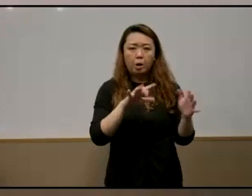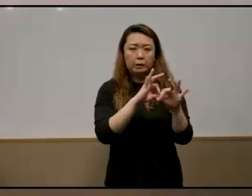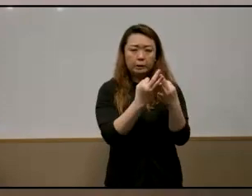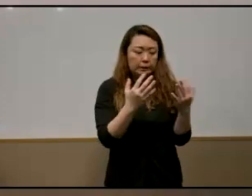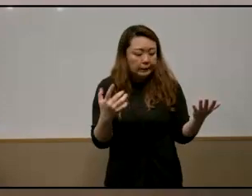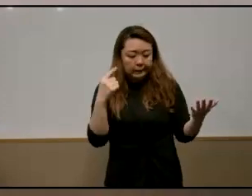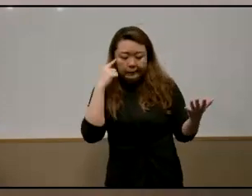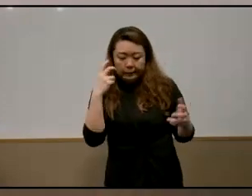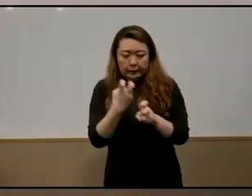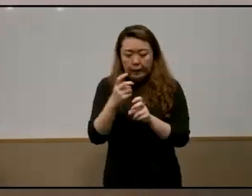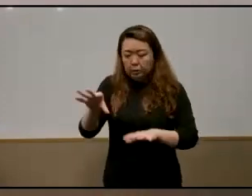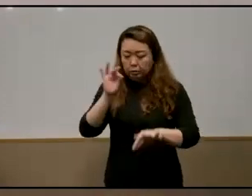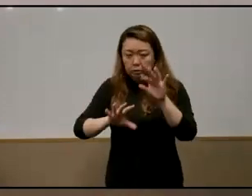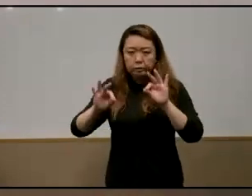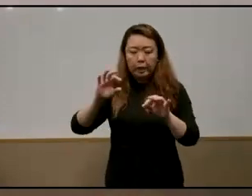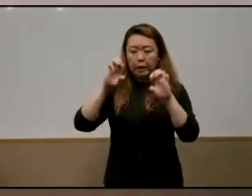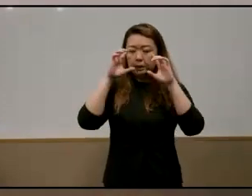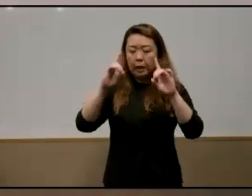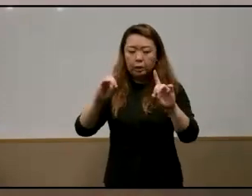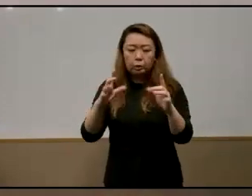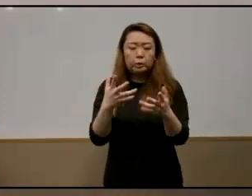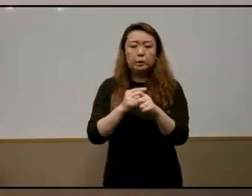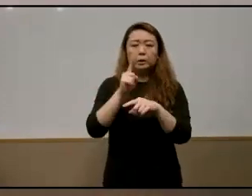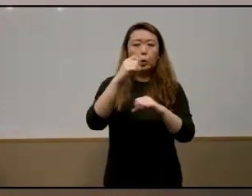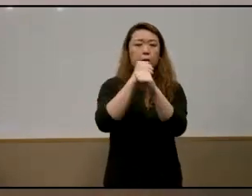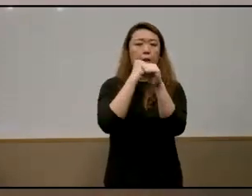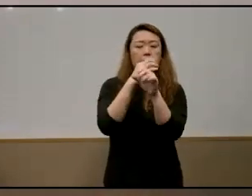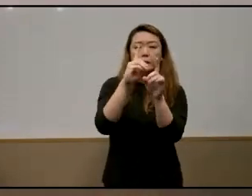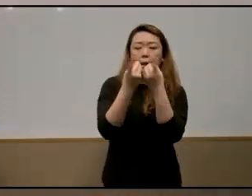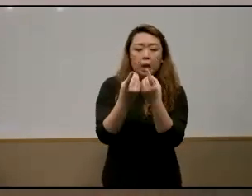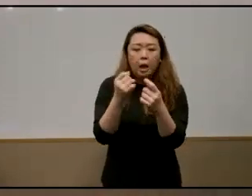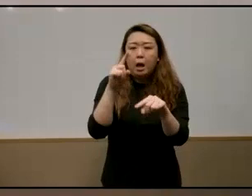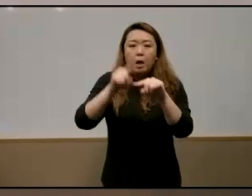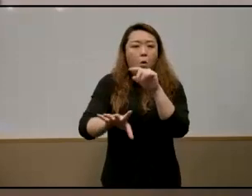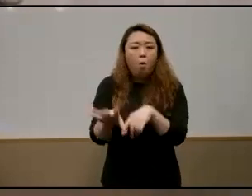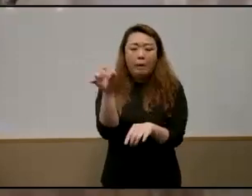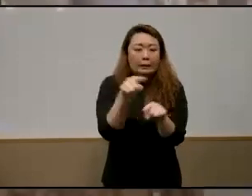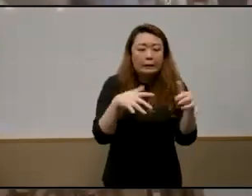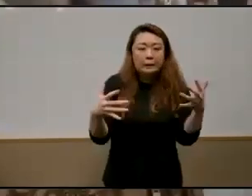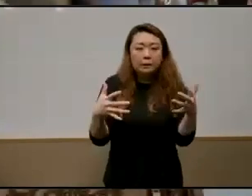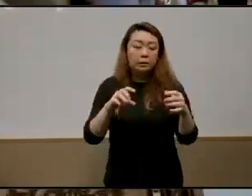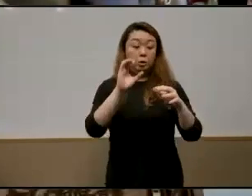literature and also the singapore department of statistics data so this criteria is based on household income